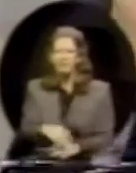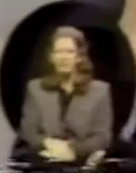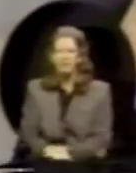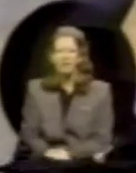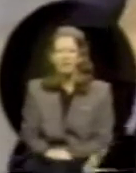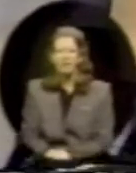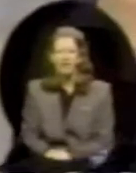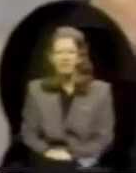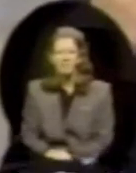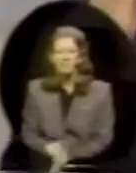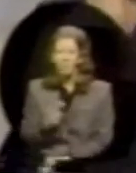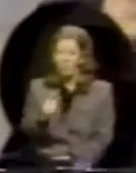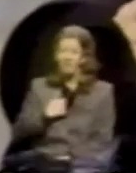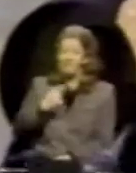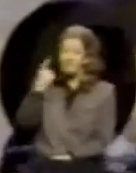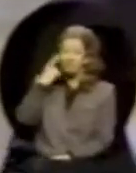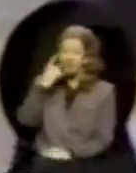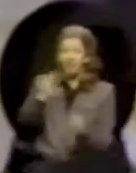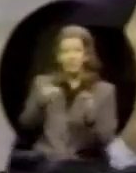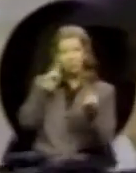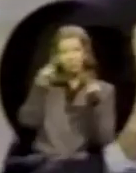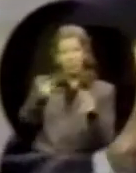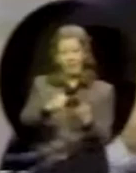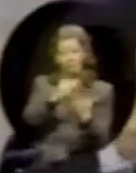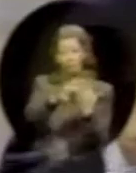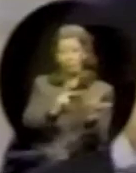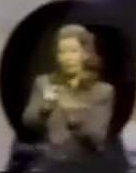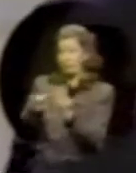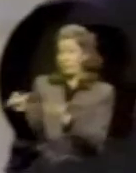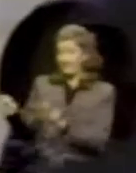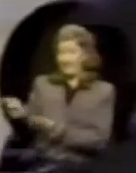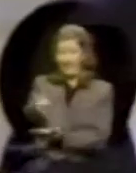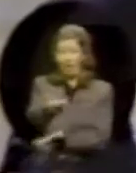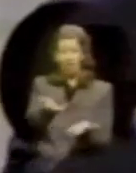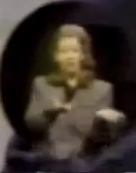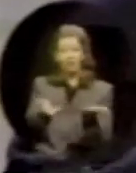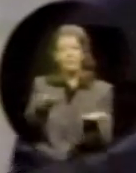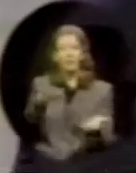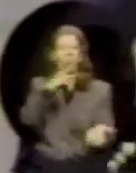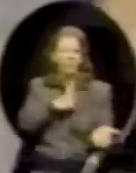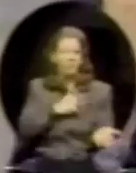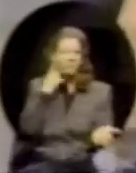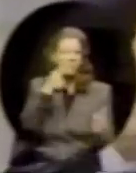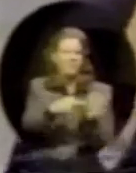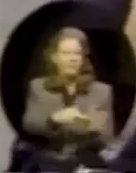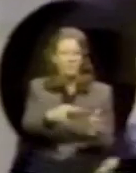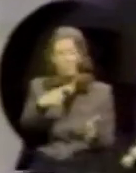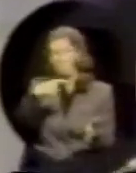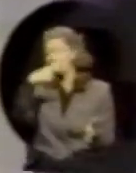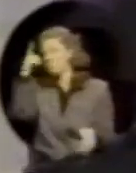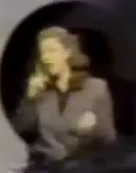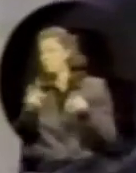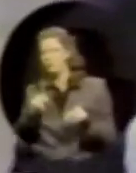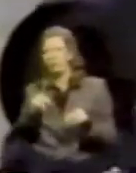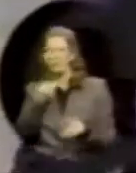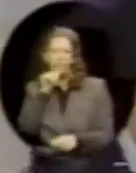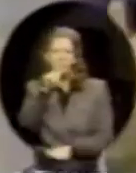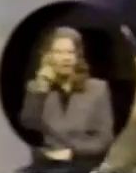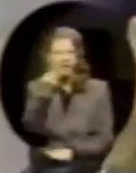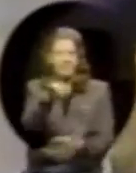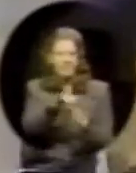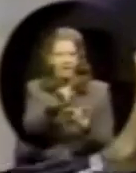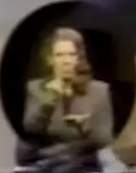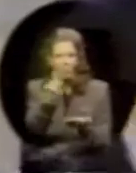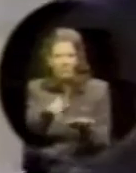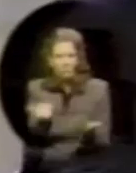Well, I think if you look at programs serving people who are women, for example, or blacks, that question will not be asked today.